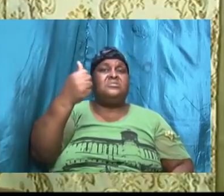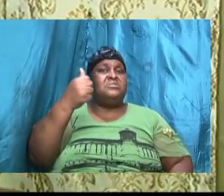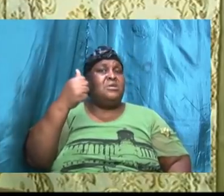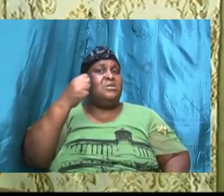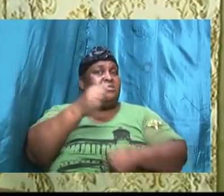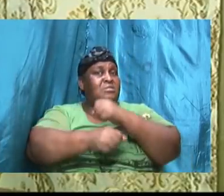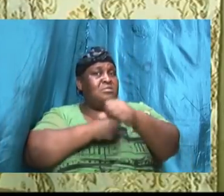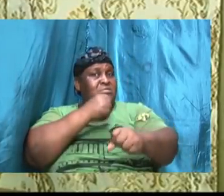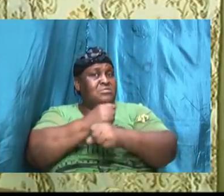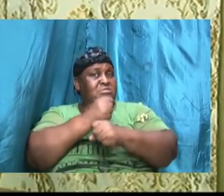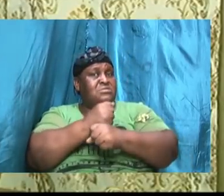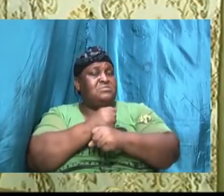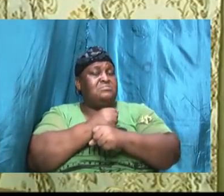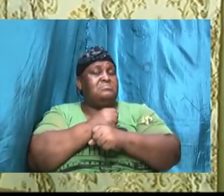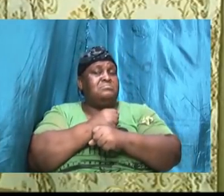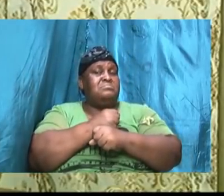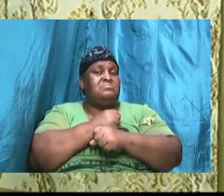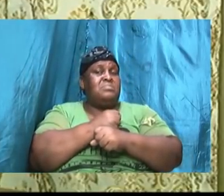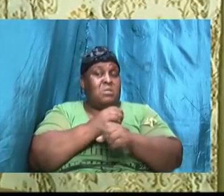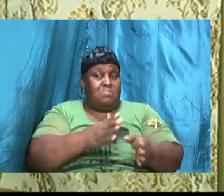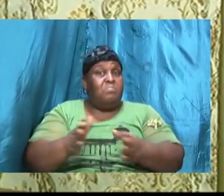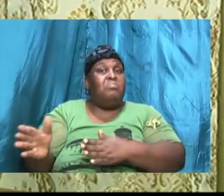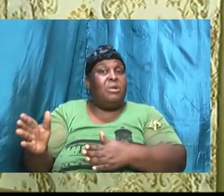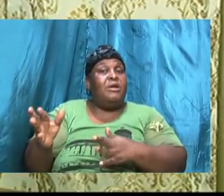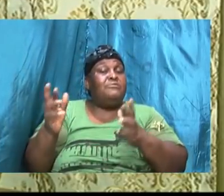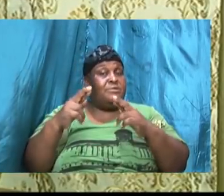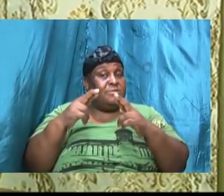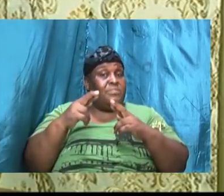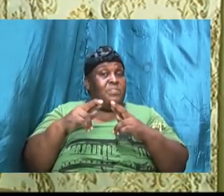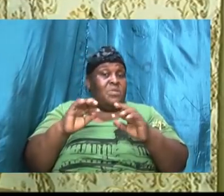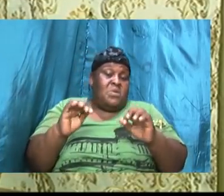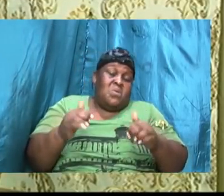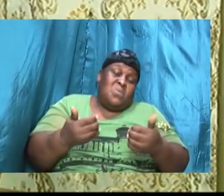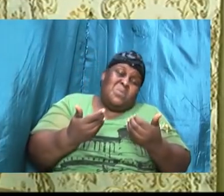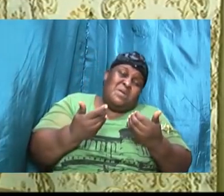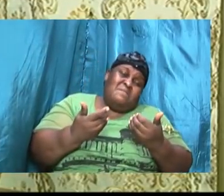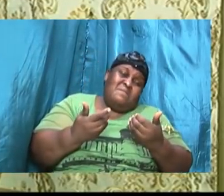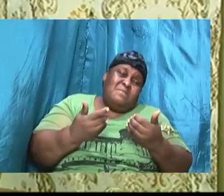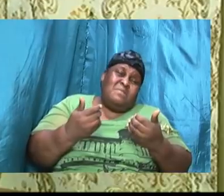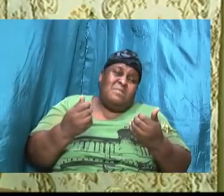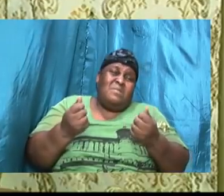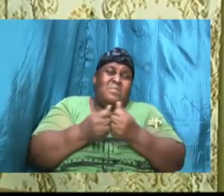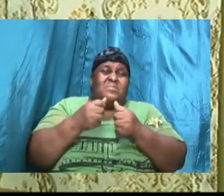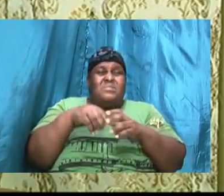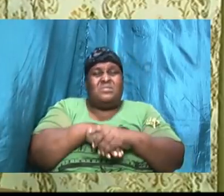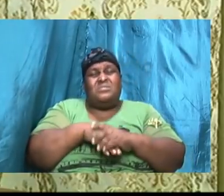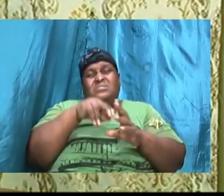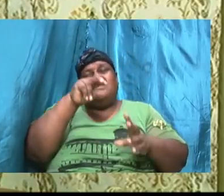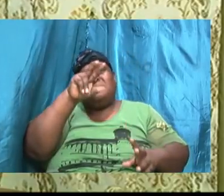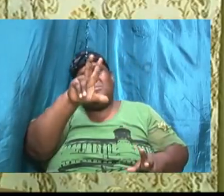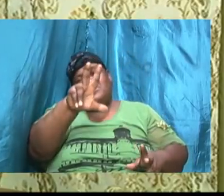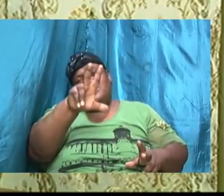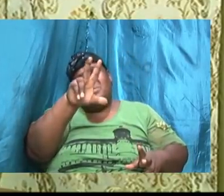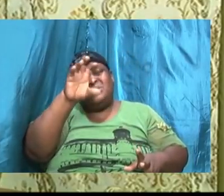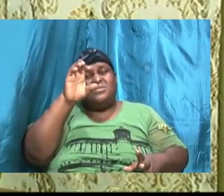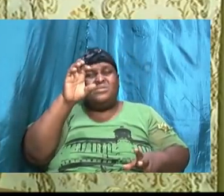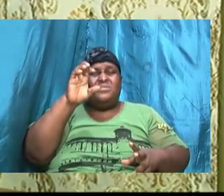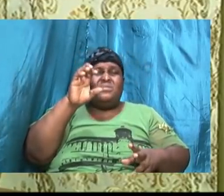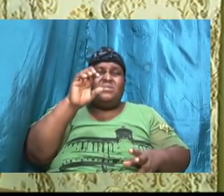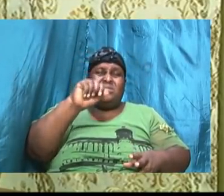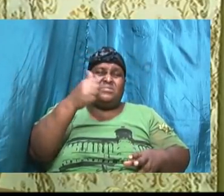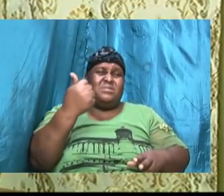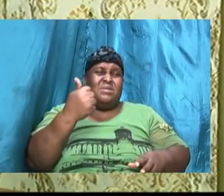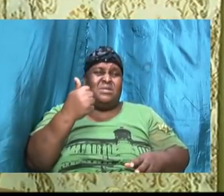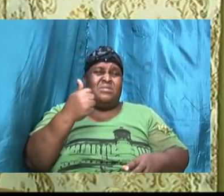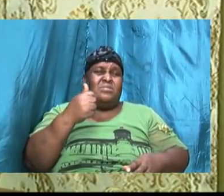are already determined however within these 40 years within these 3 square and 10 years you